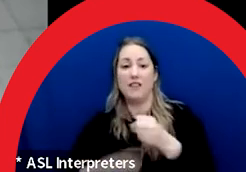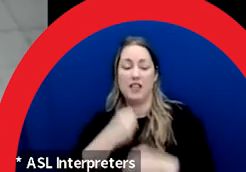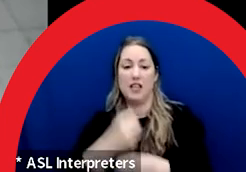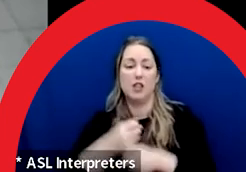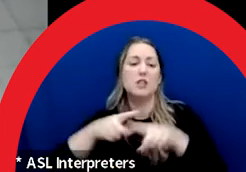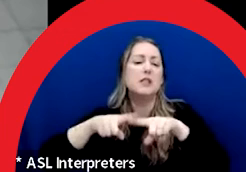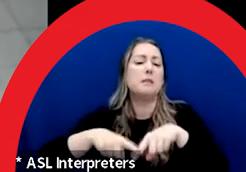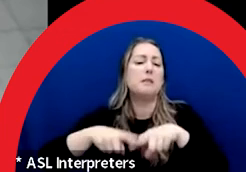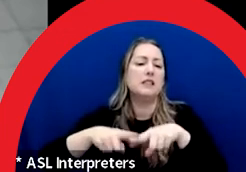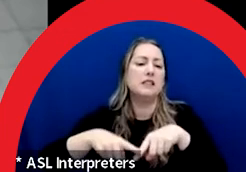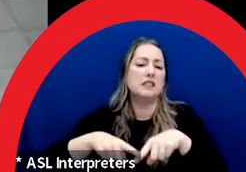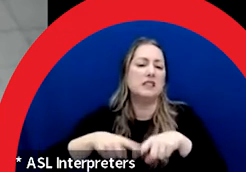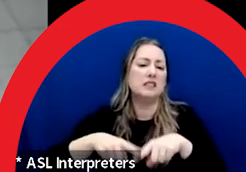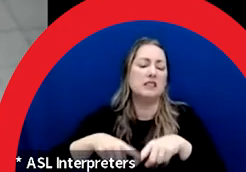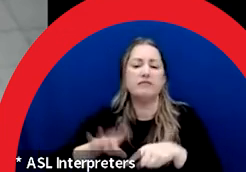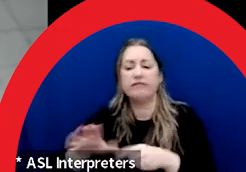factors.